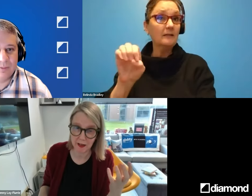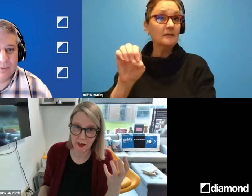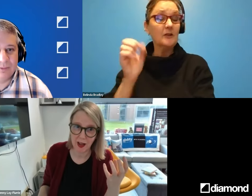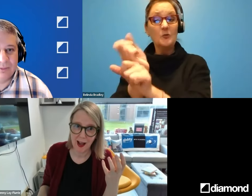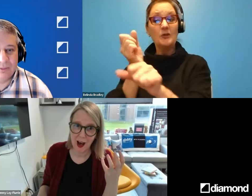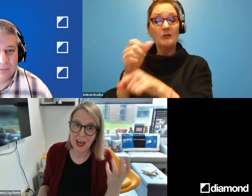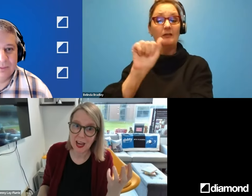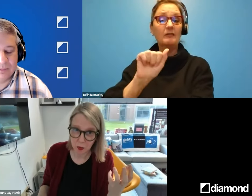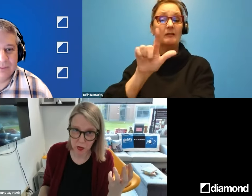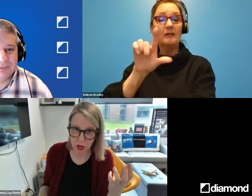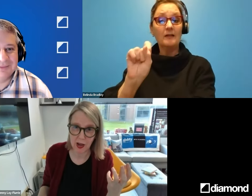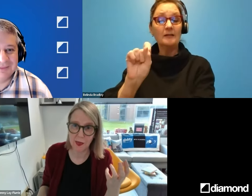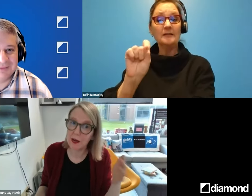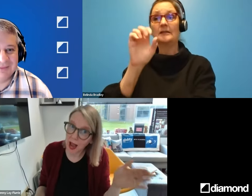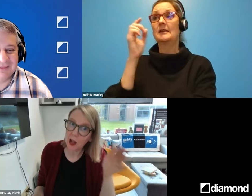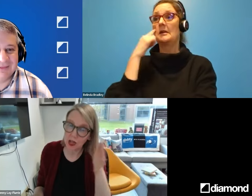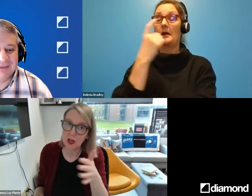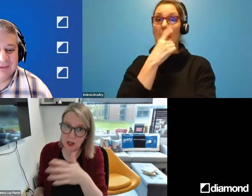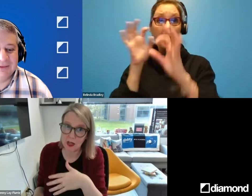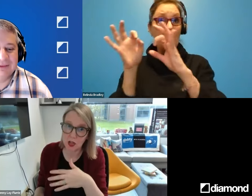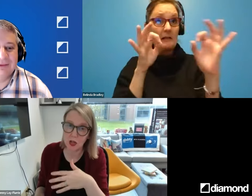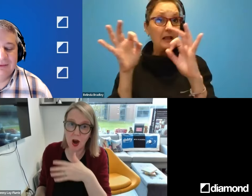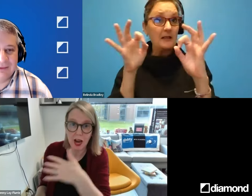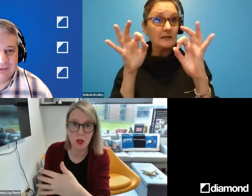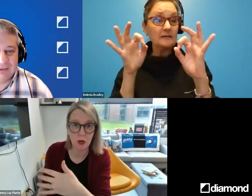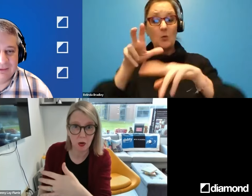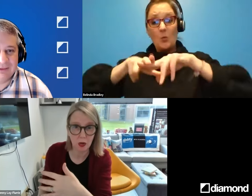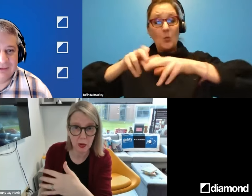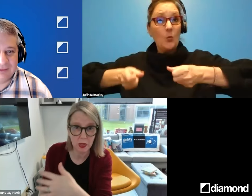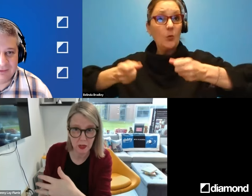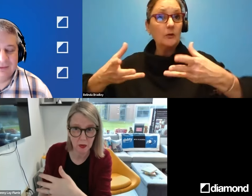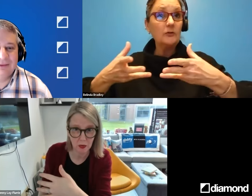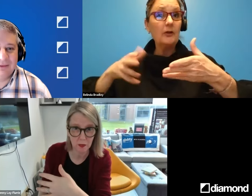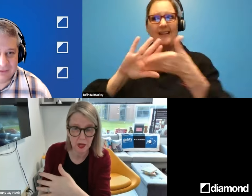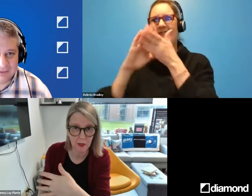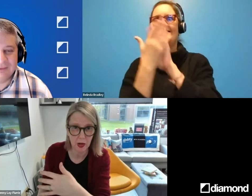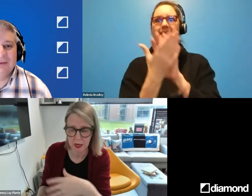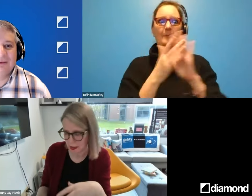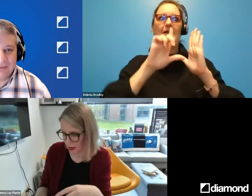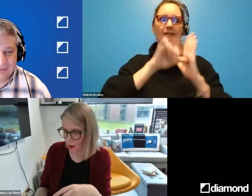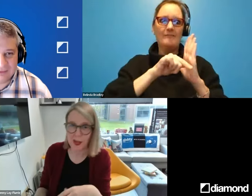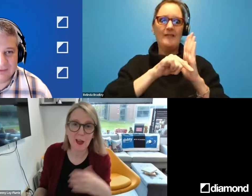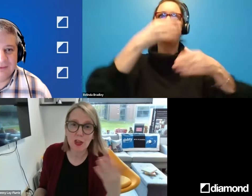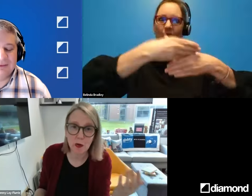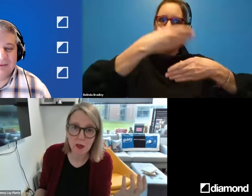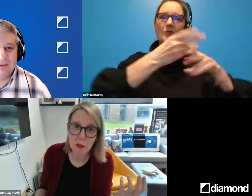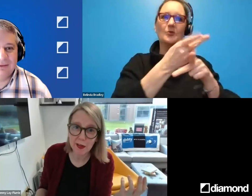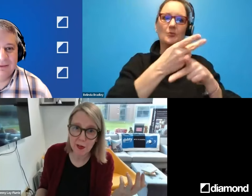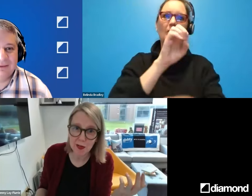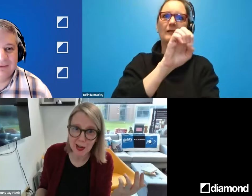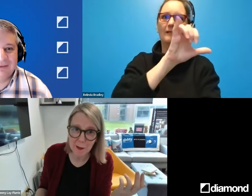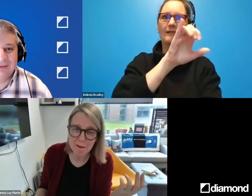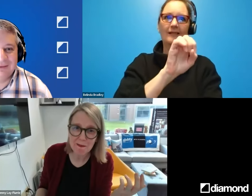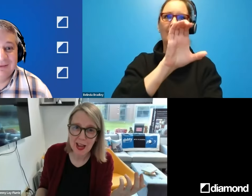ALS. Eye gaze wheelchair that actually turned into eye control in windows down the line. The next year it was